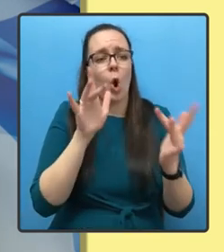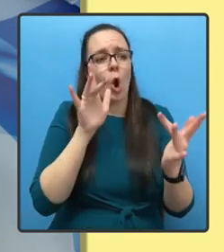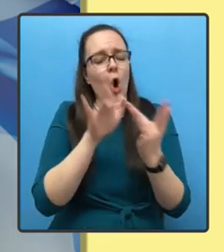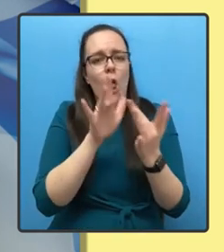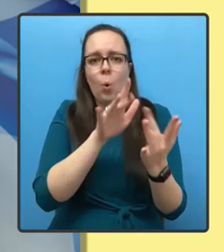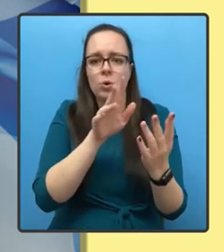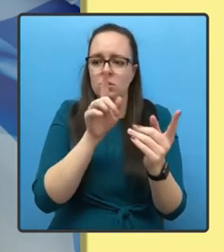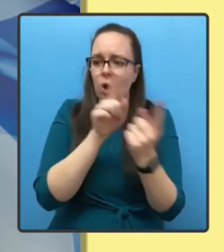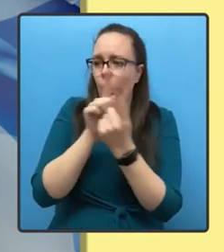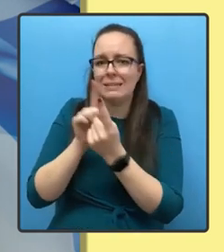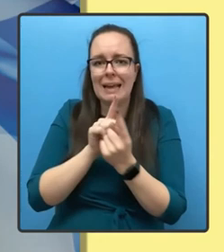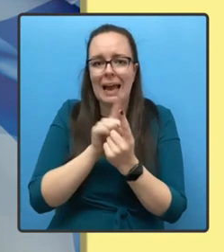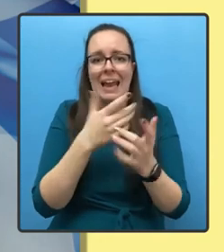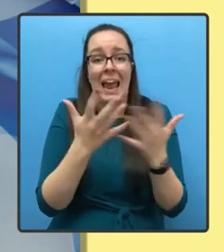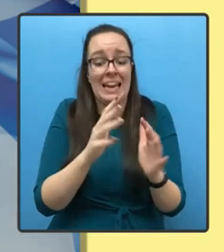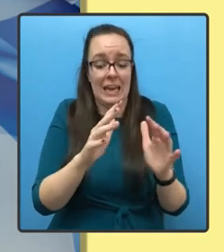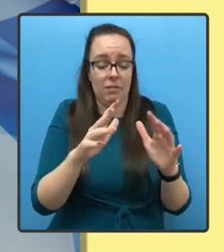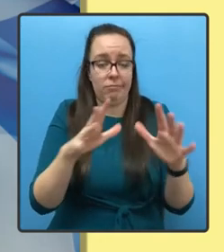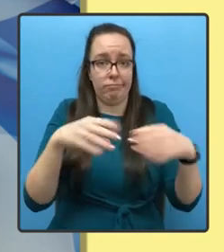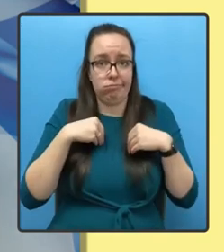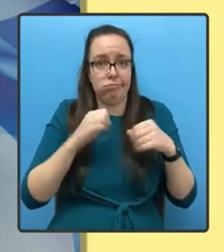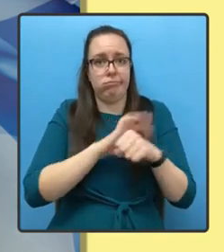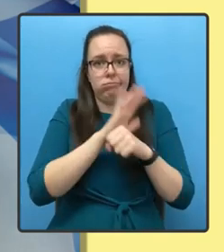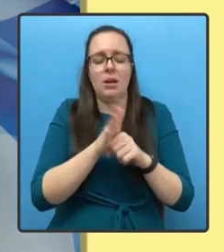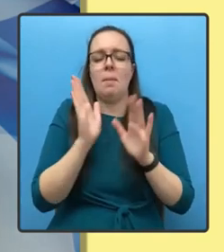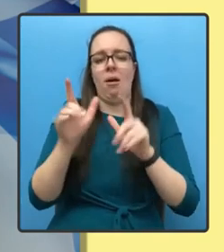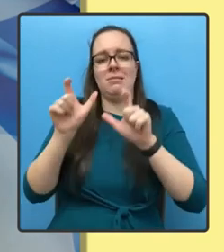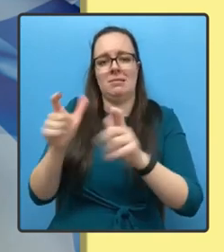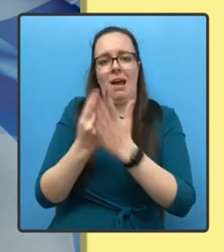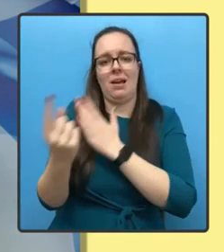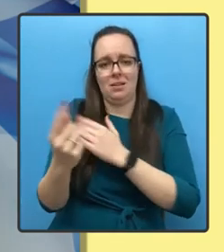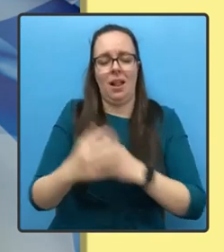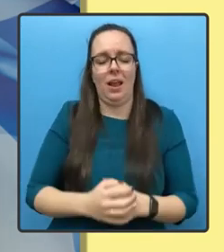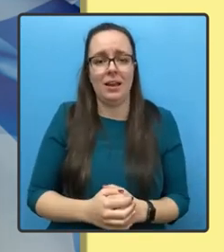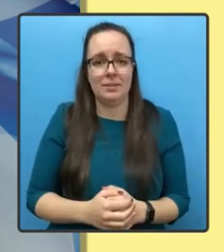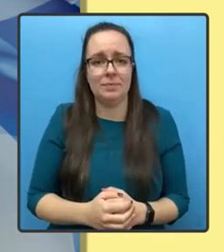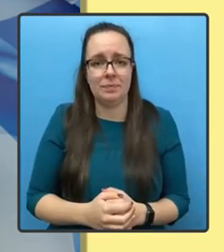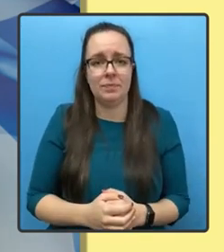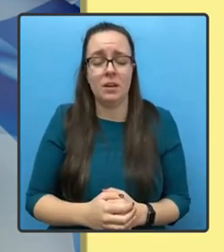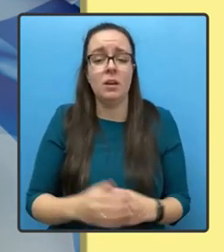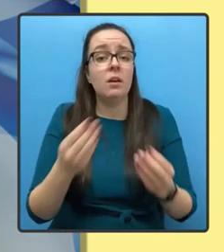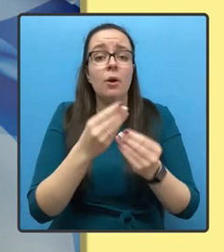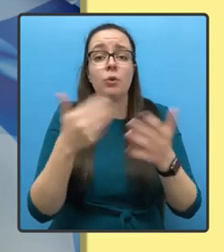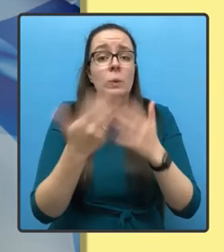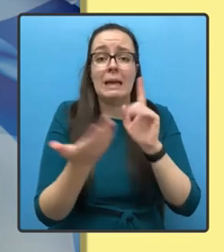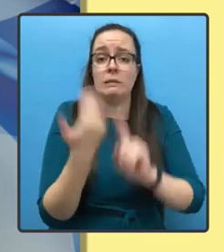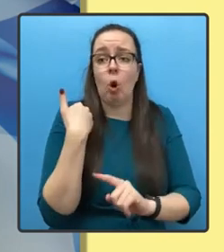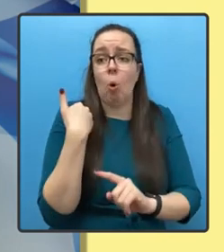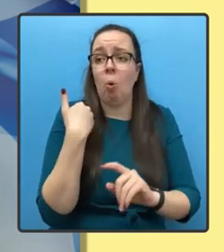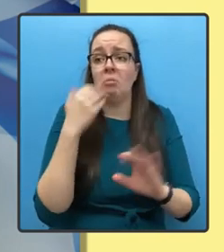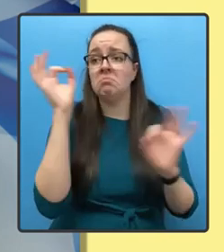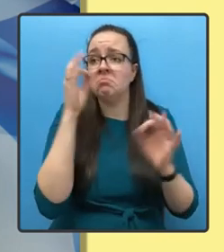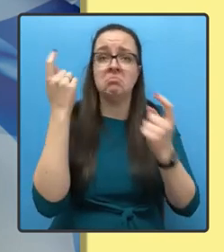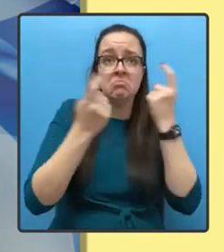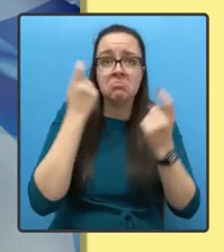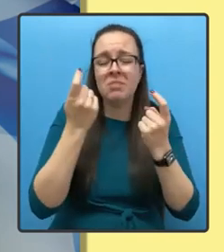to isolate. That none of this was even contemplated just a few days ago is a reminder, again, of how fast this